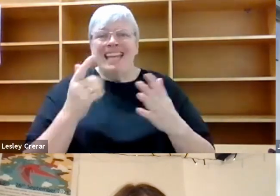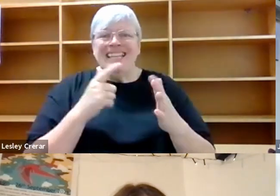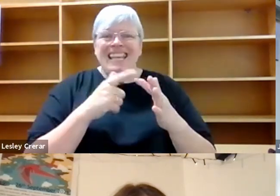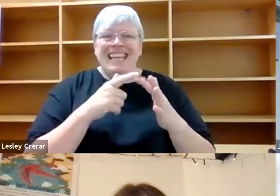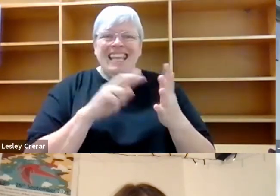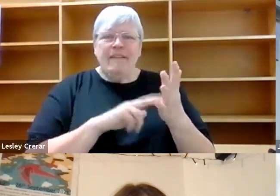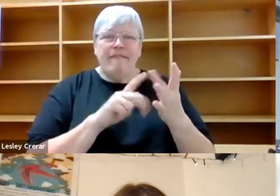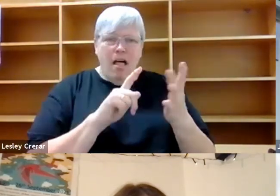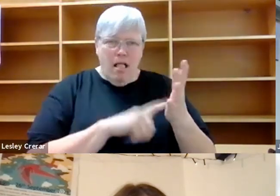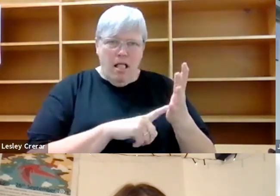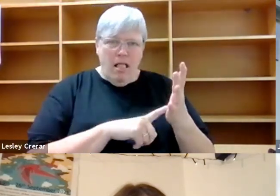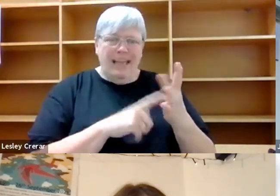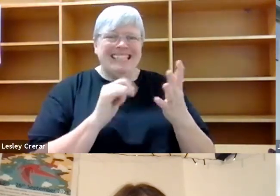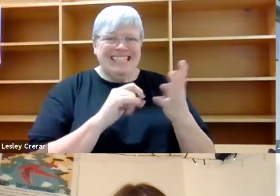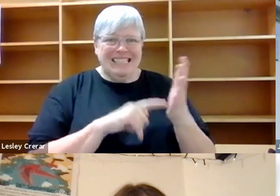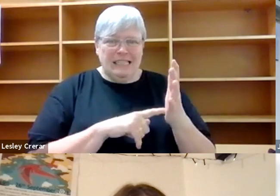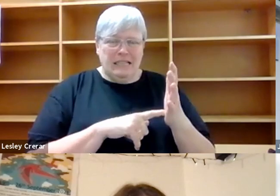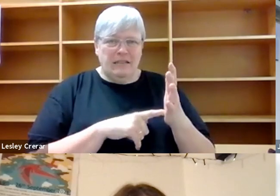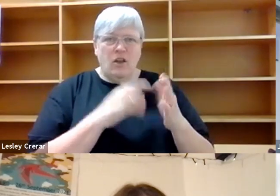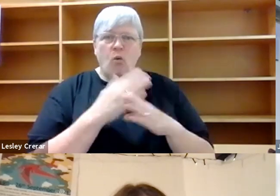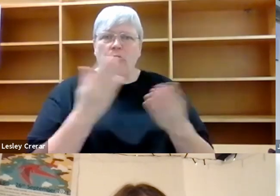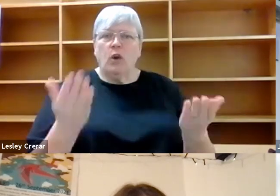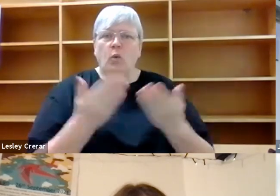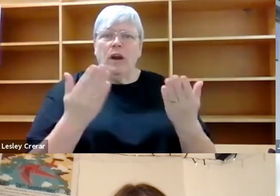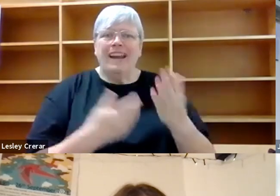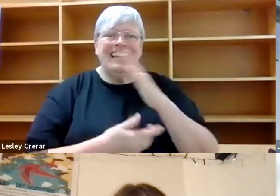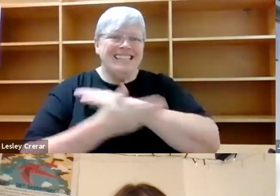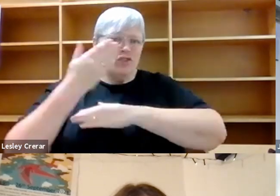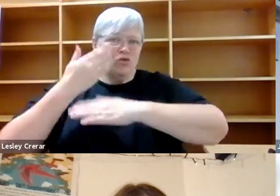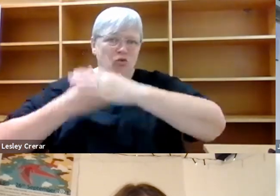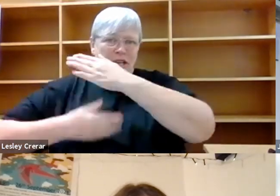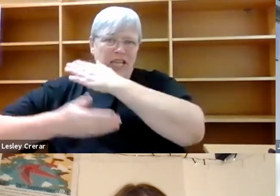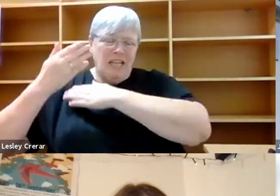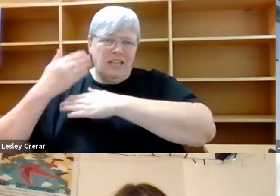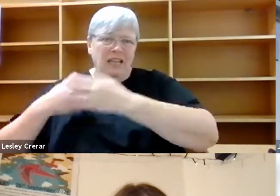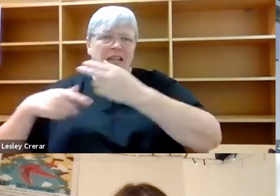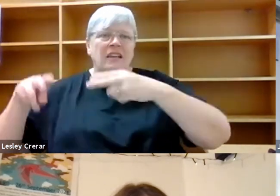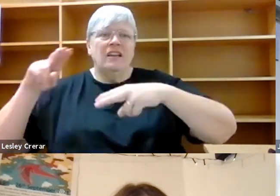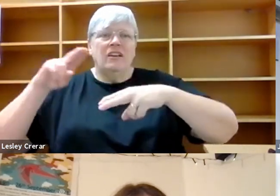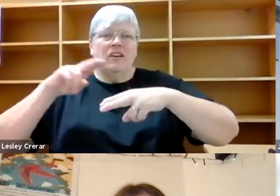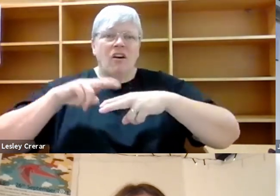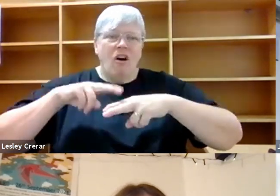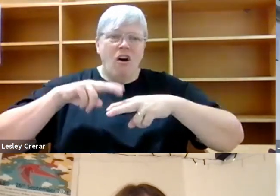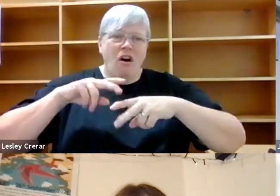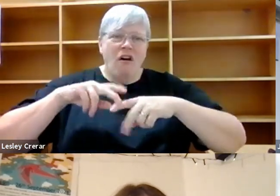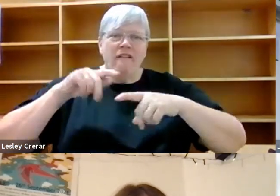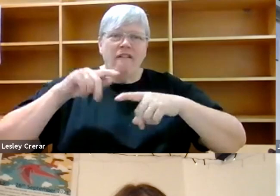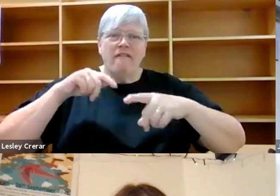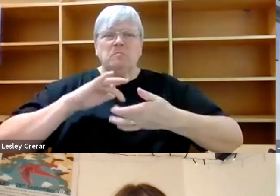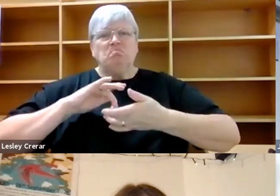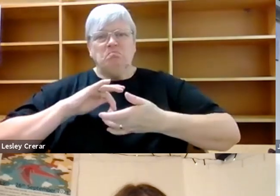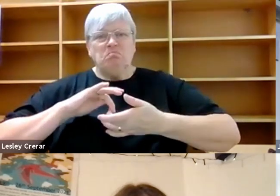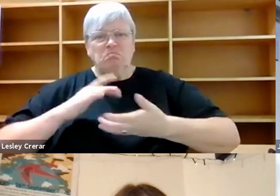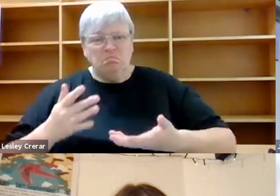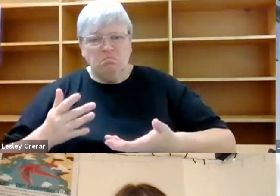worked in the, uh, history of, uh, affective piety. So, um, religious